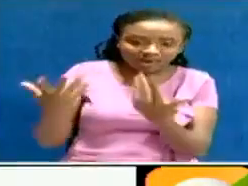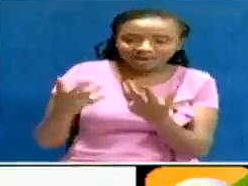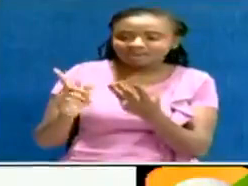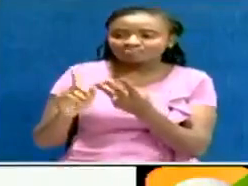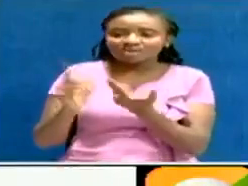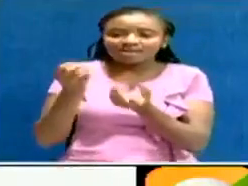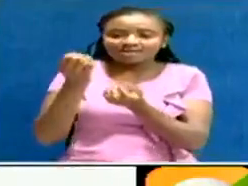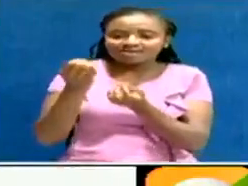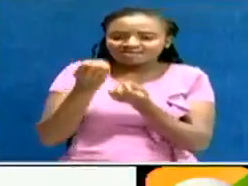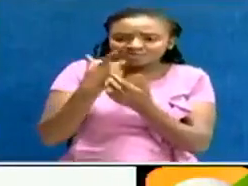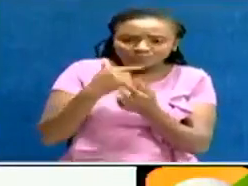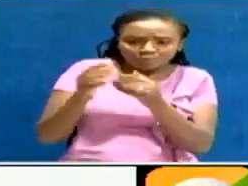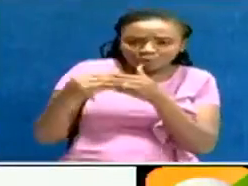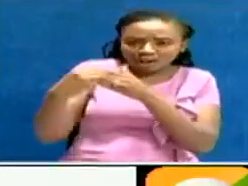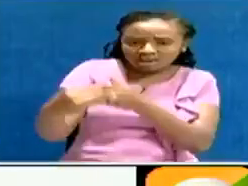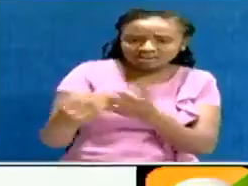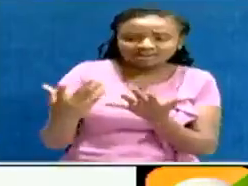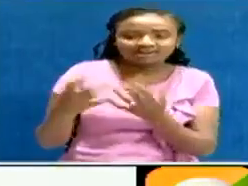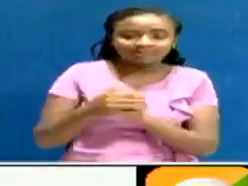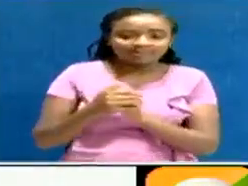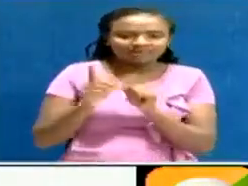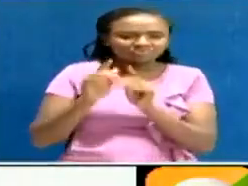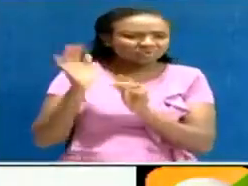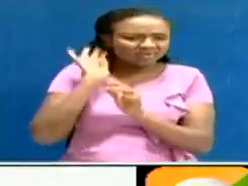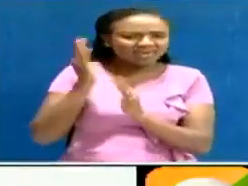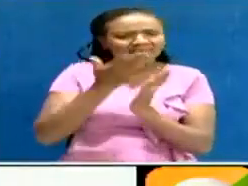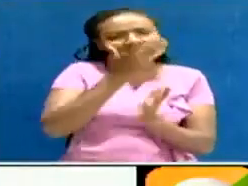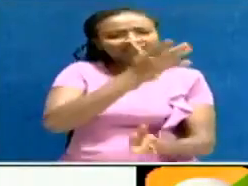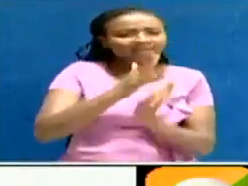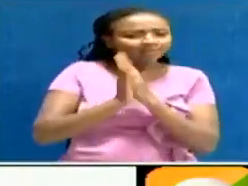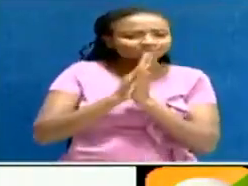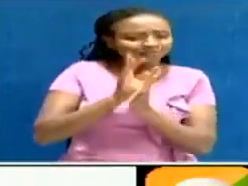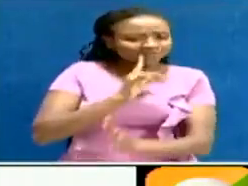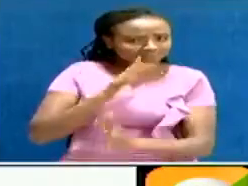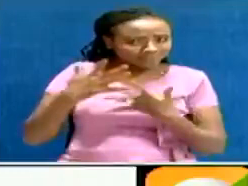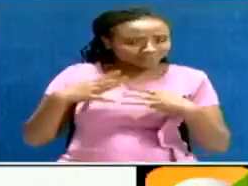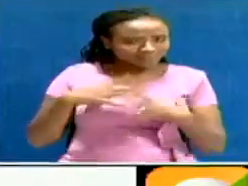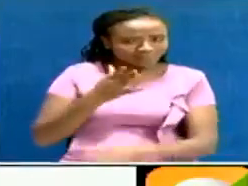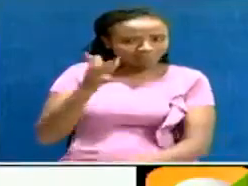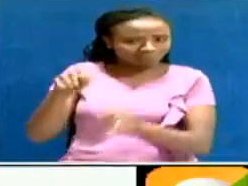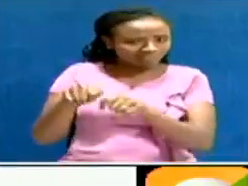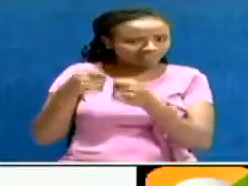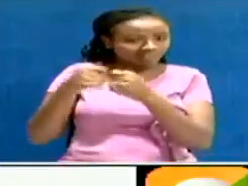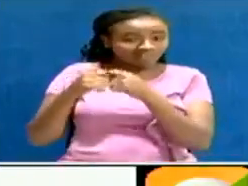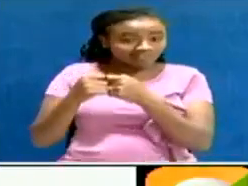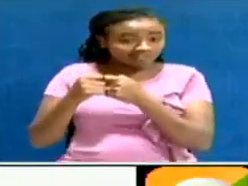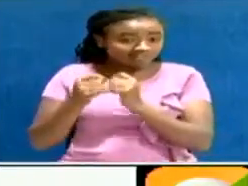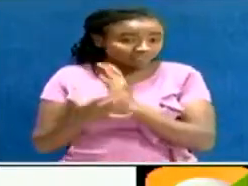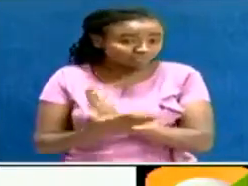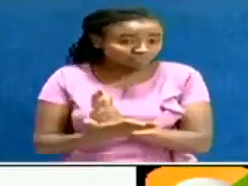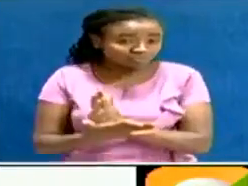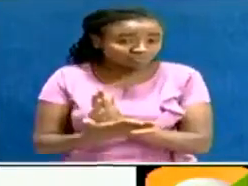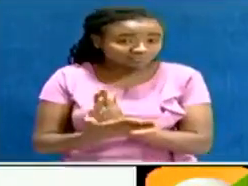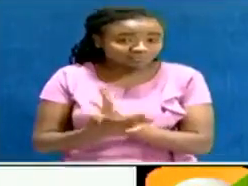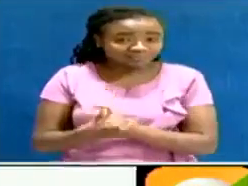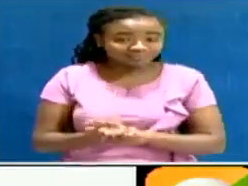IBC? But also talk to us about allegations by some political parties there of heavy-handed behaviour by the police. The voters